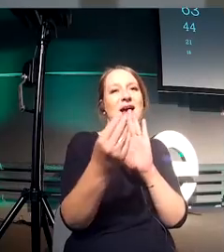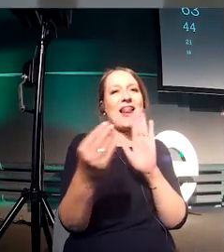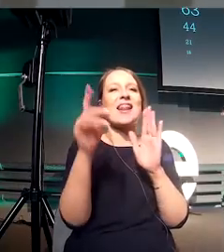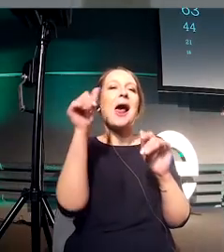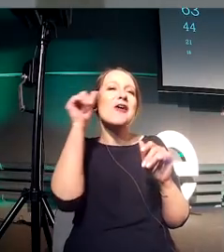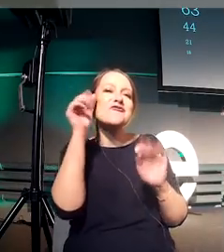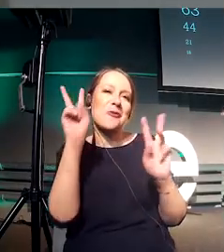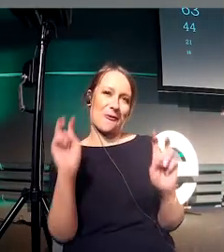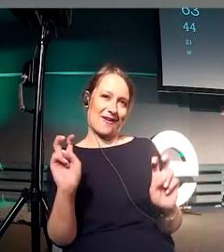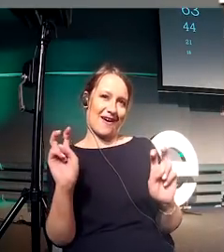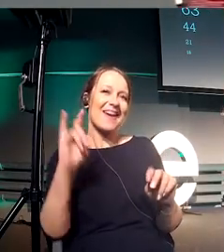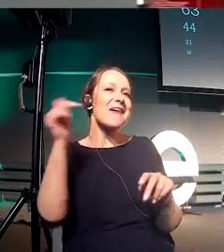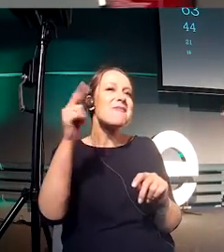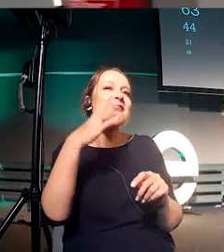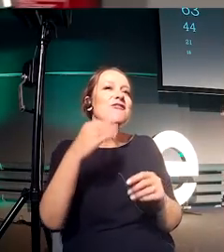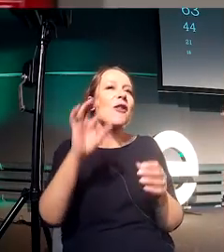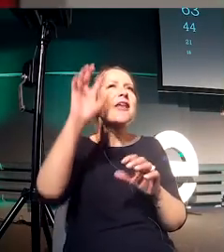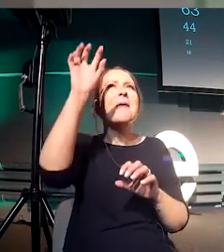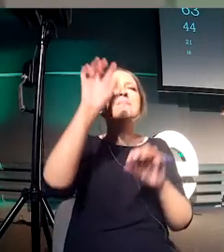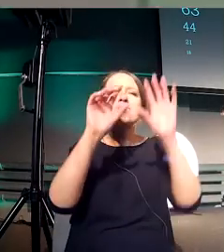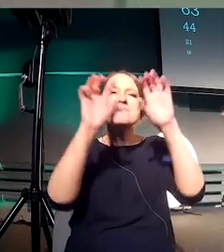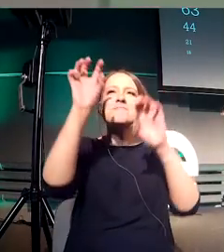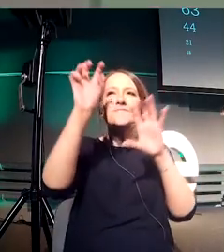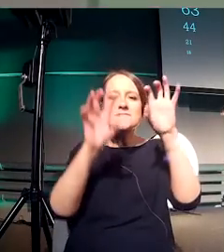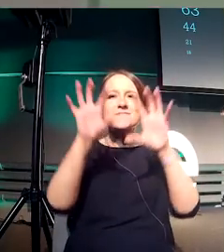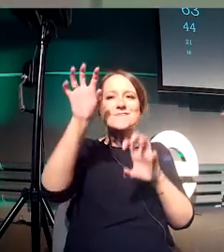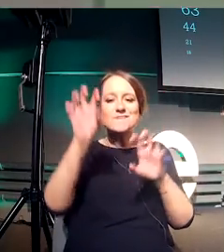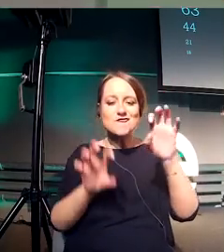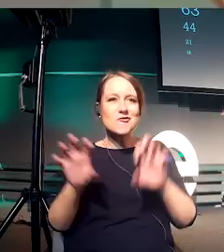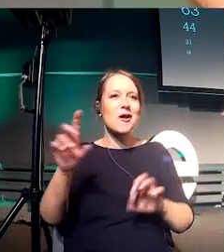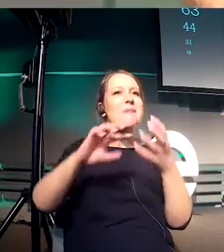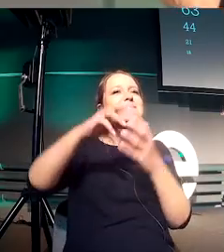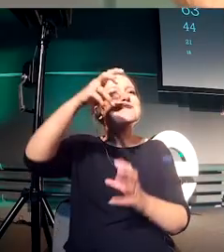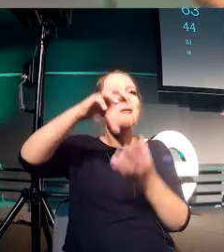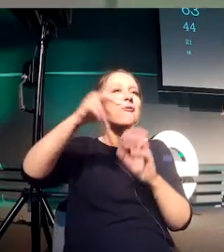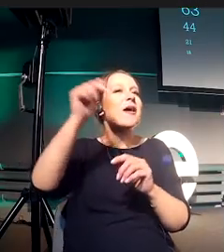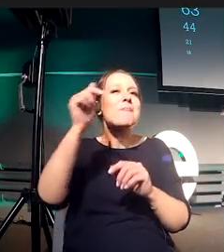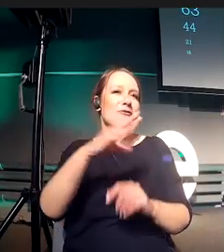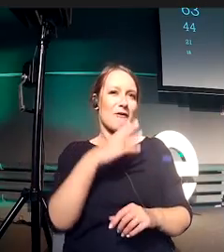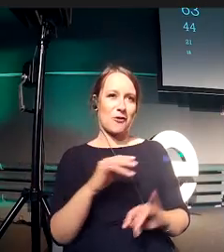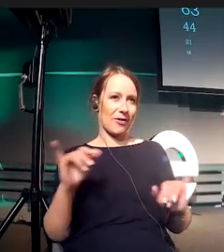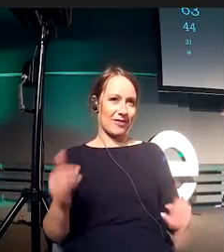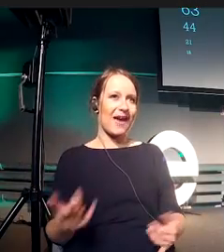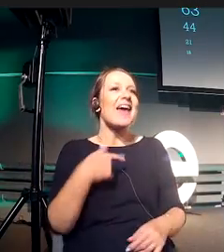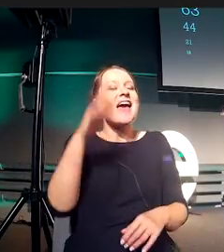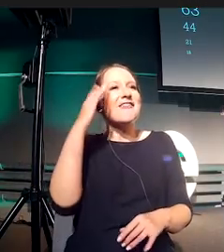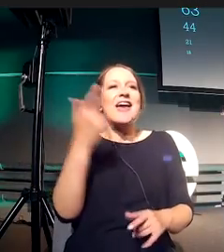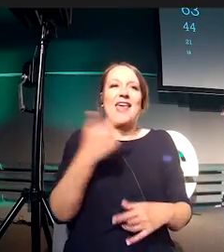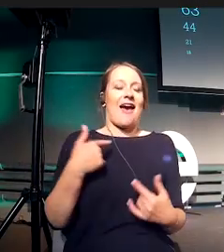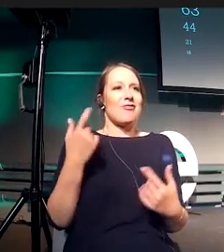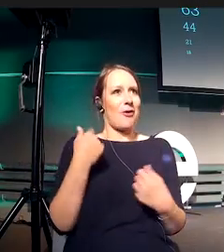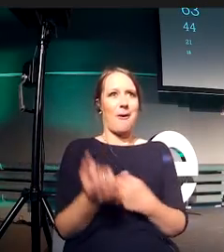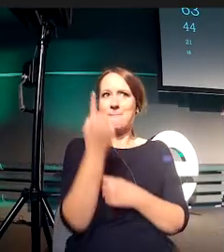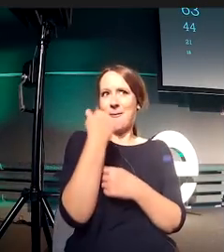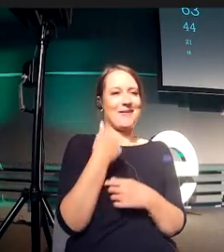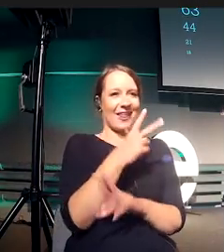Another thing you can do, and what many people have done, again, I did not invent this. These are the Fibonacci numbers.